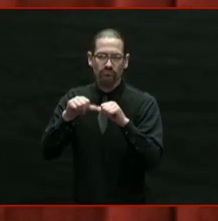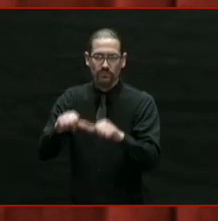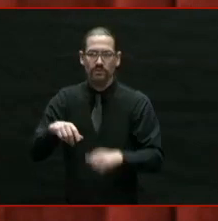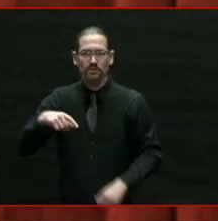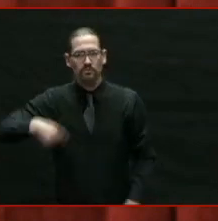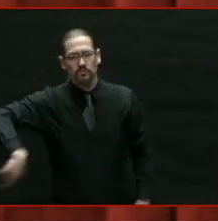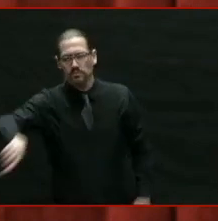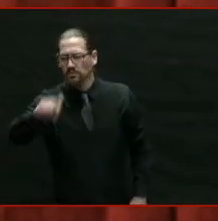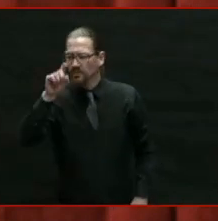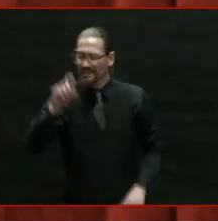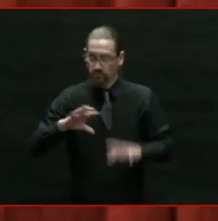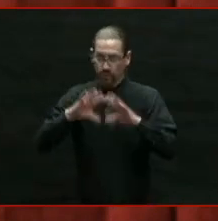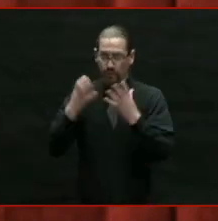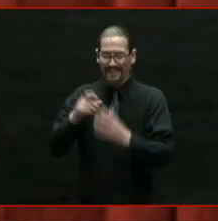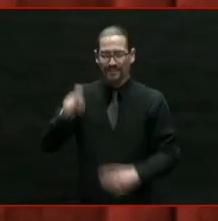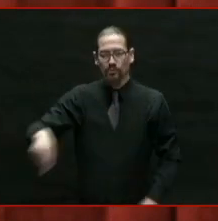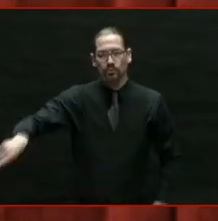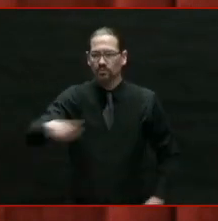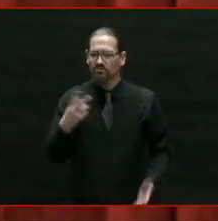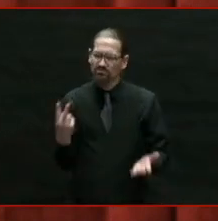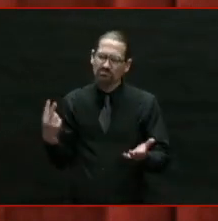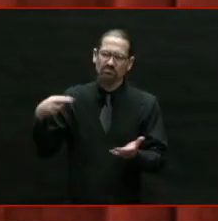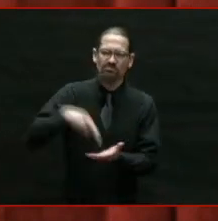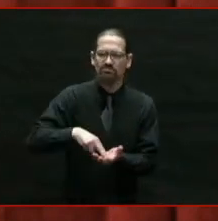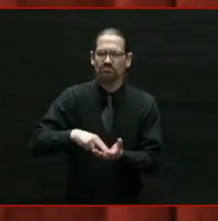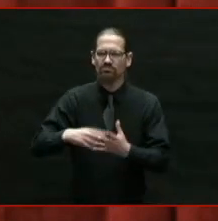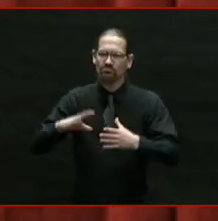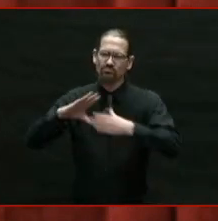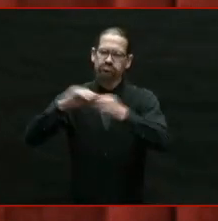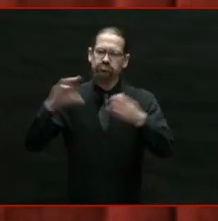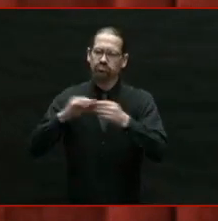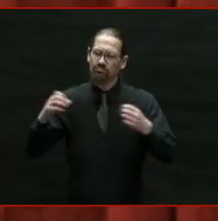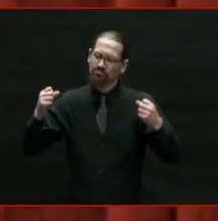And the world needs you to lead.